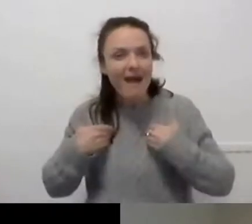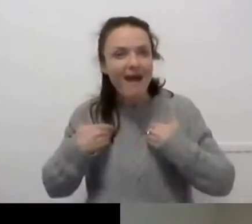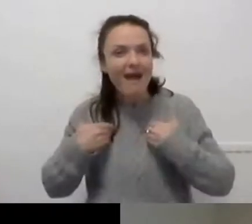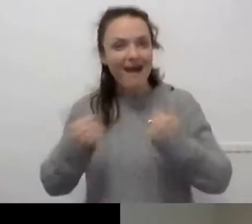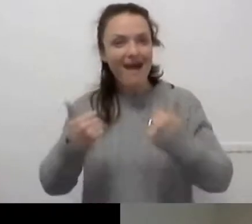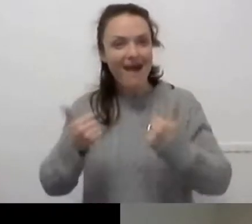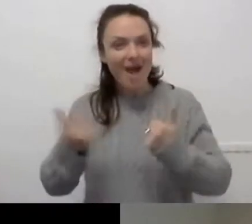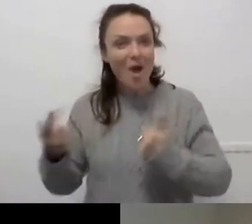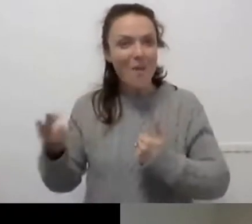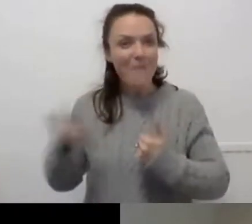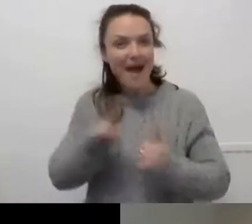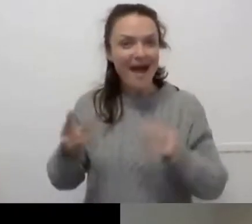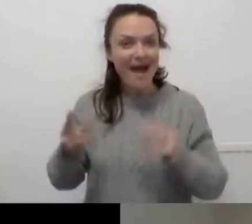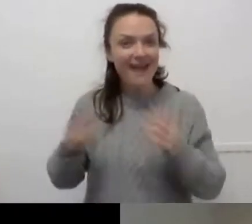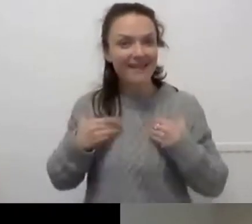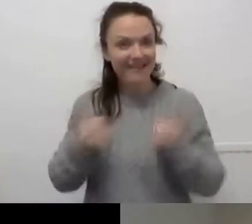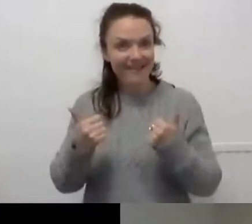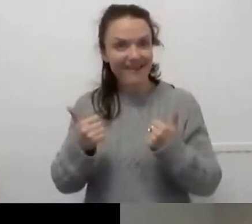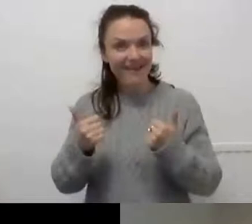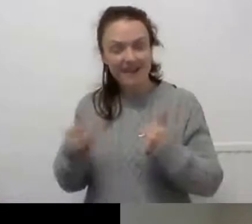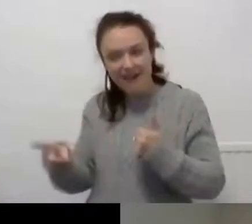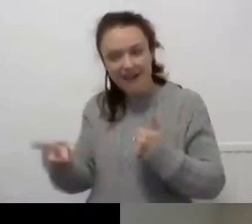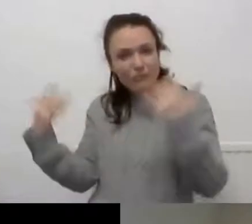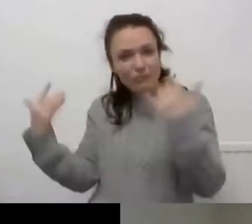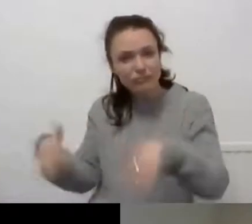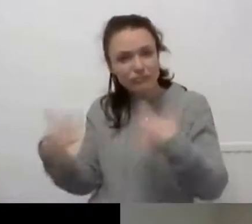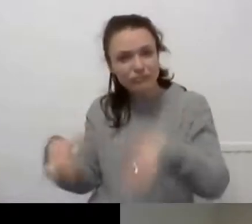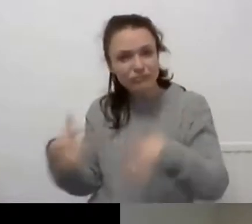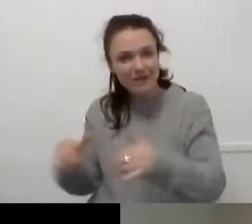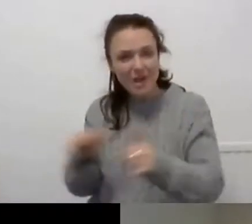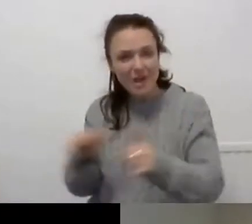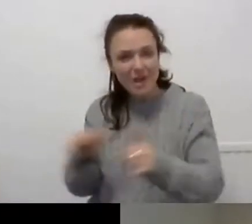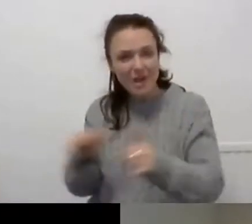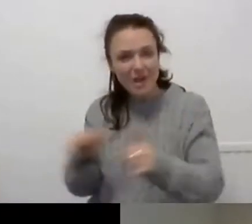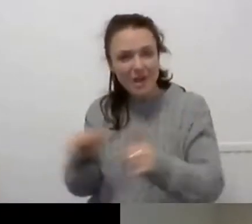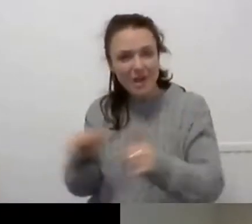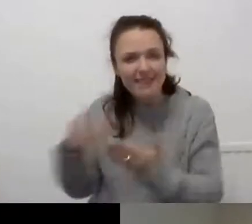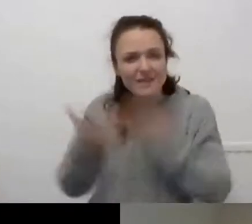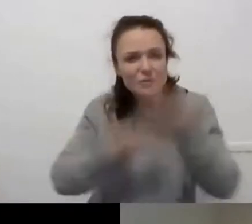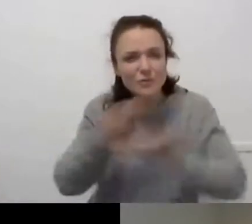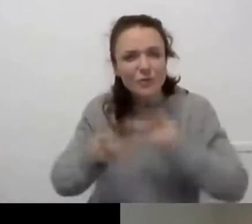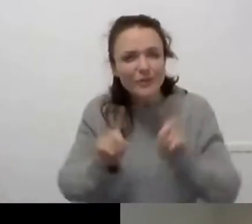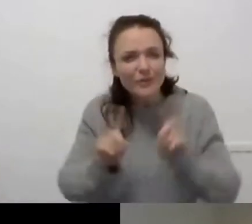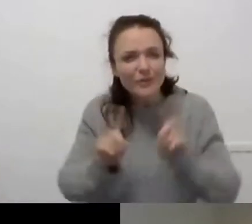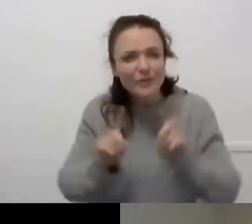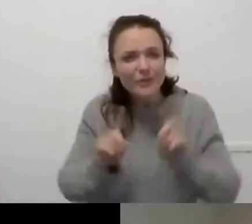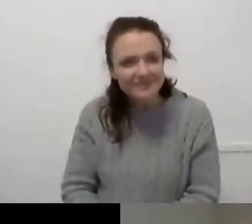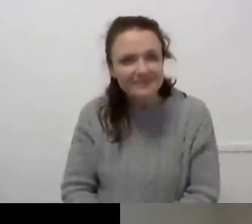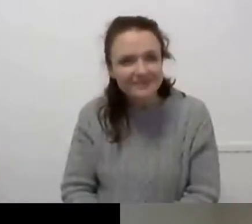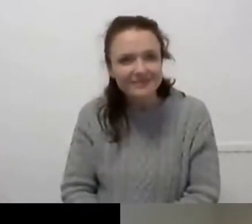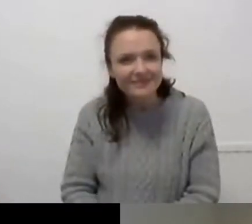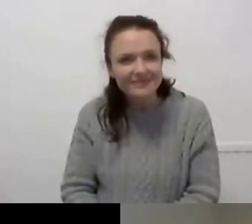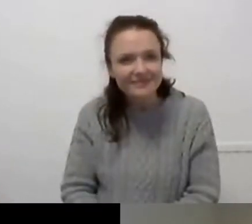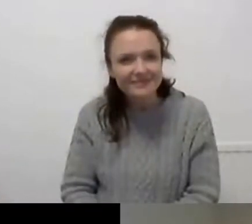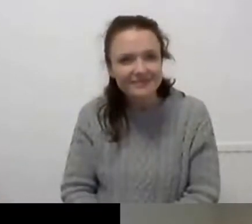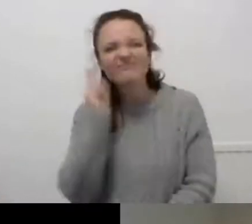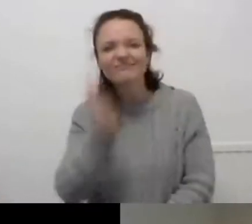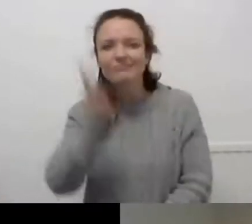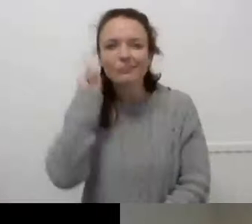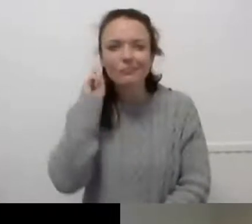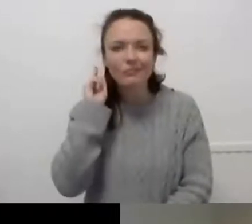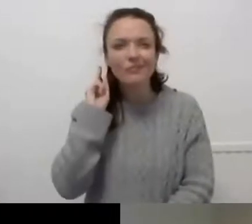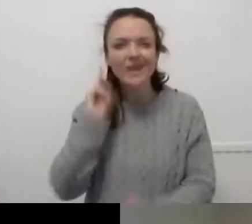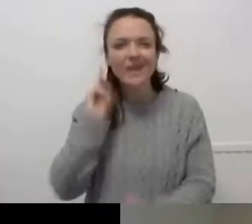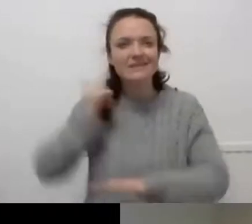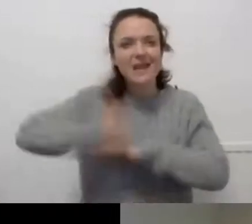But the best bit of the whole story is that a few weeks ago we set up a flu vaccination